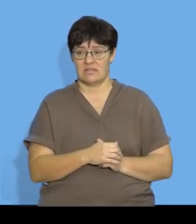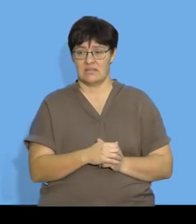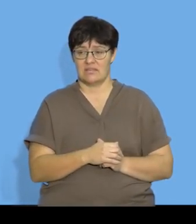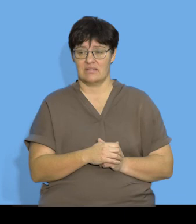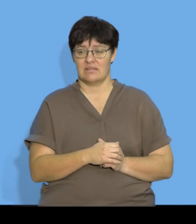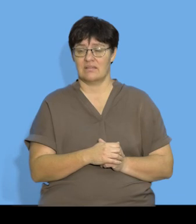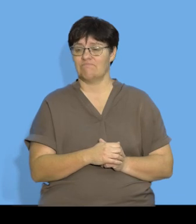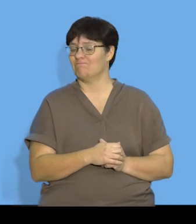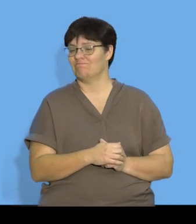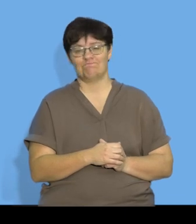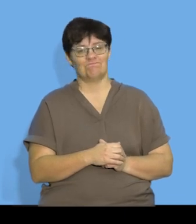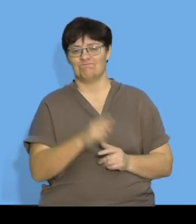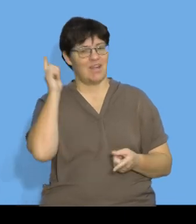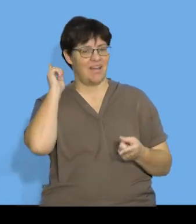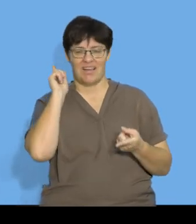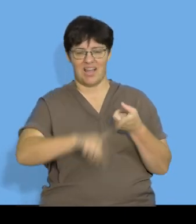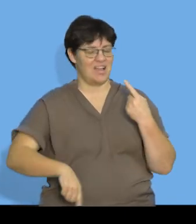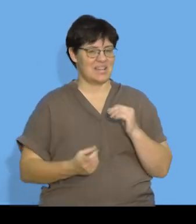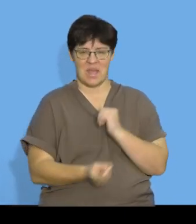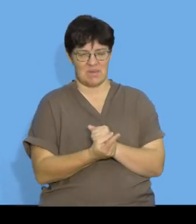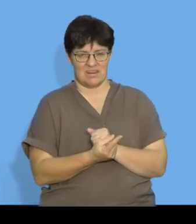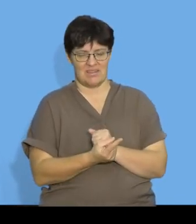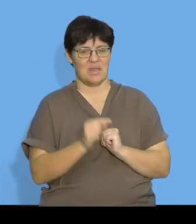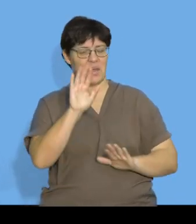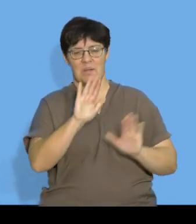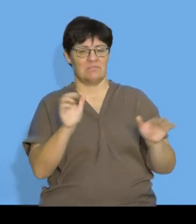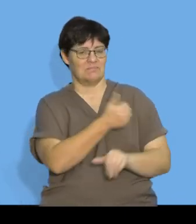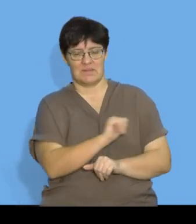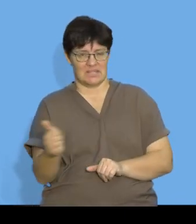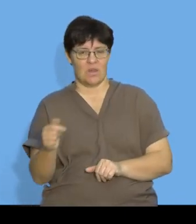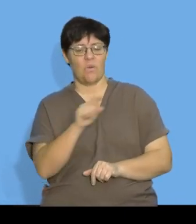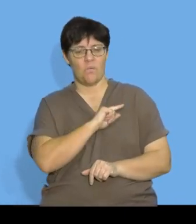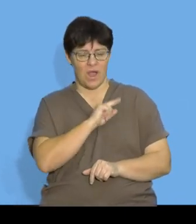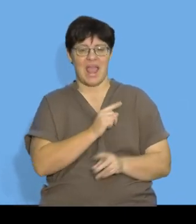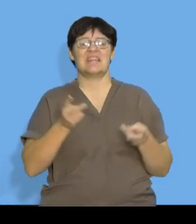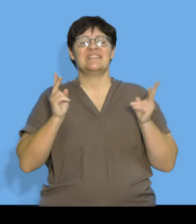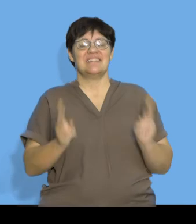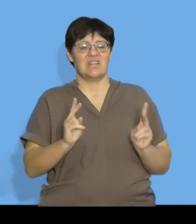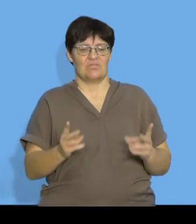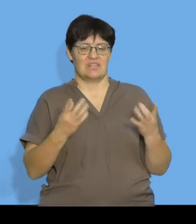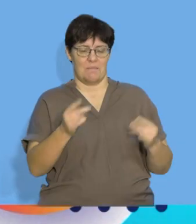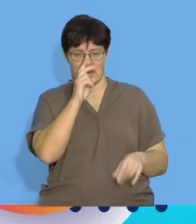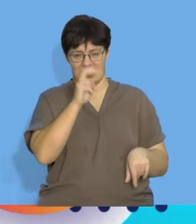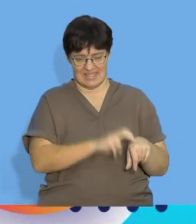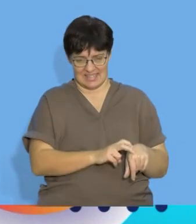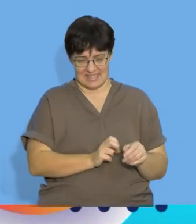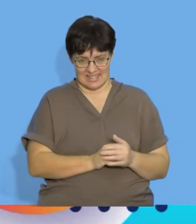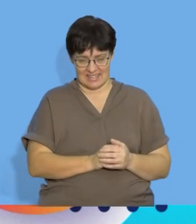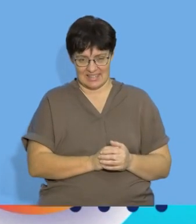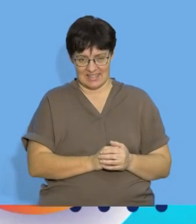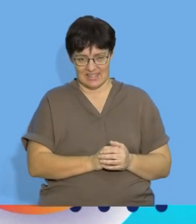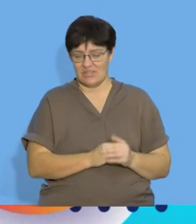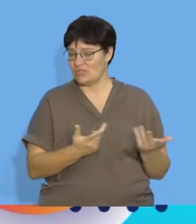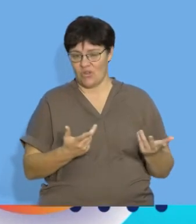but this can't happen in a pattern because I have to have a natural number being a term number